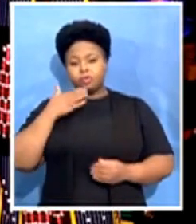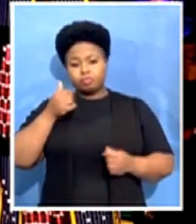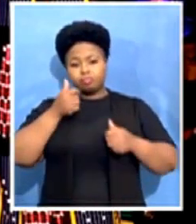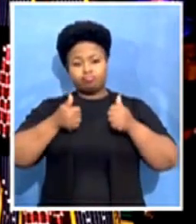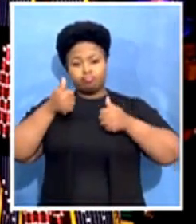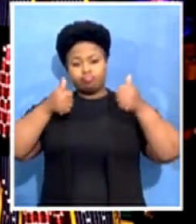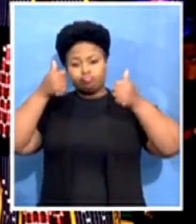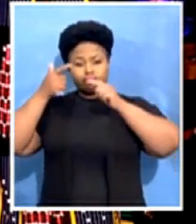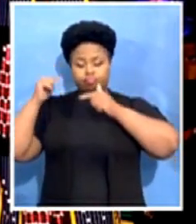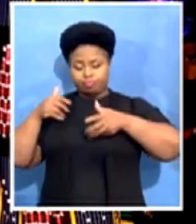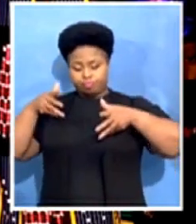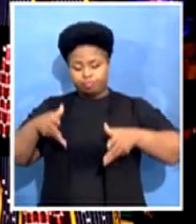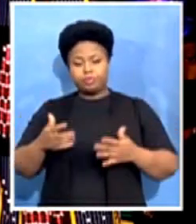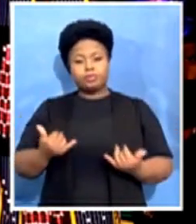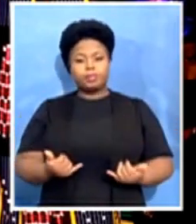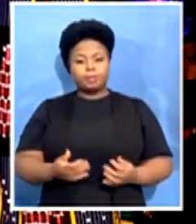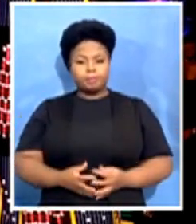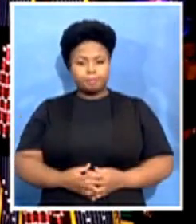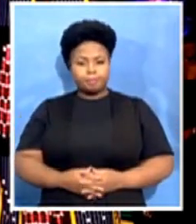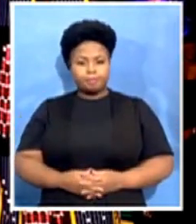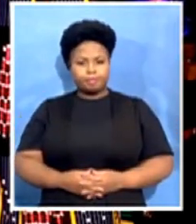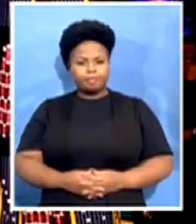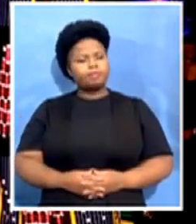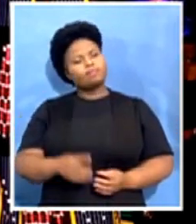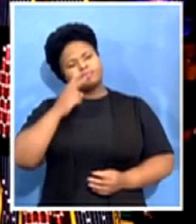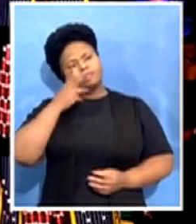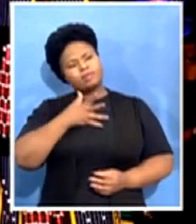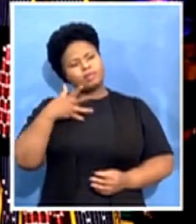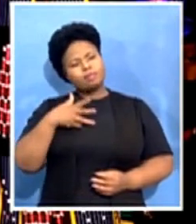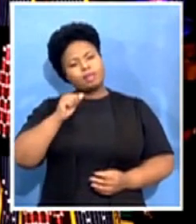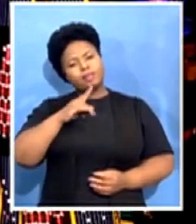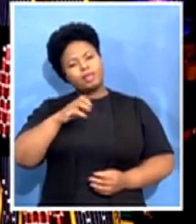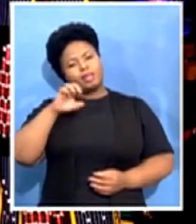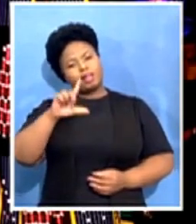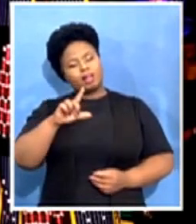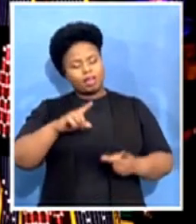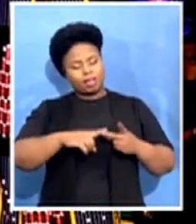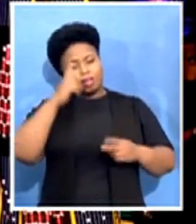I assume I'm Abigail, so Professor Otingumalo,